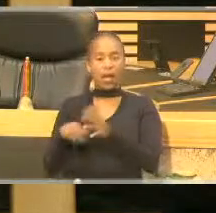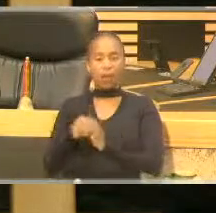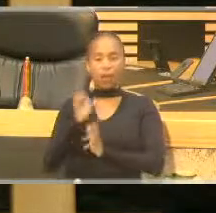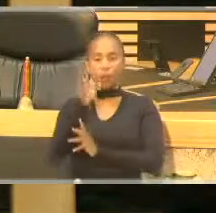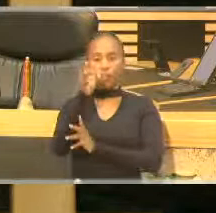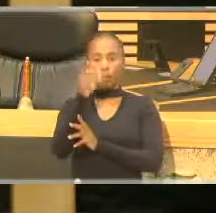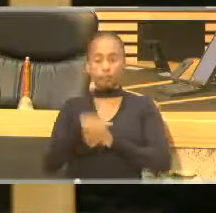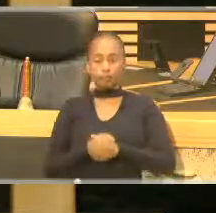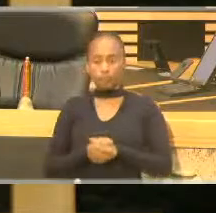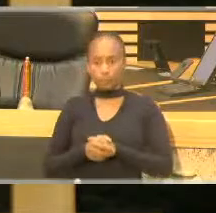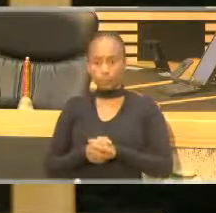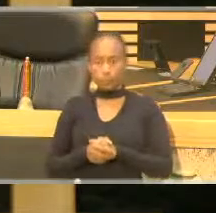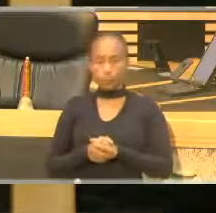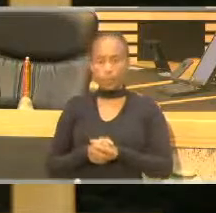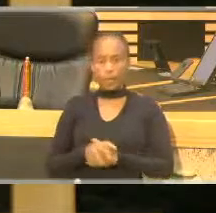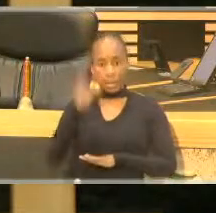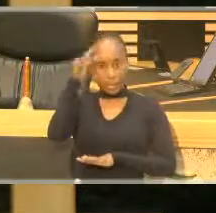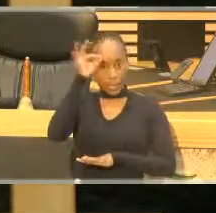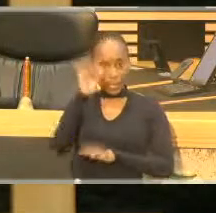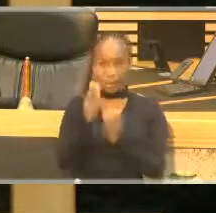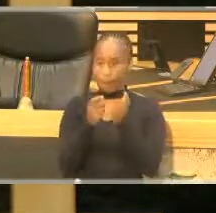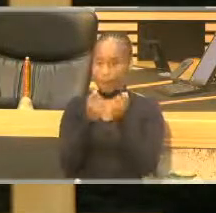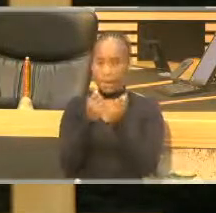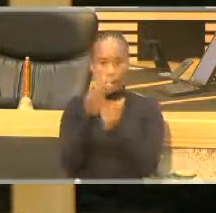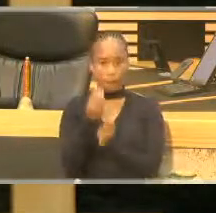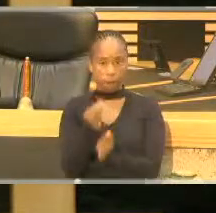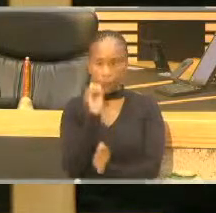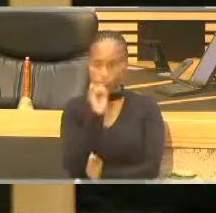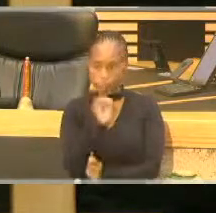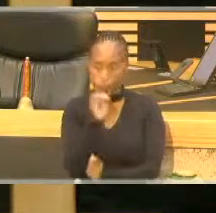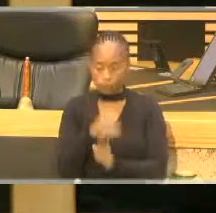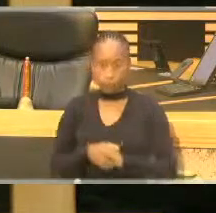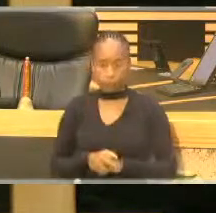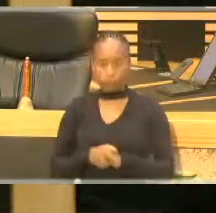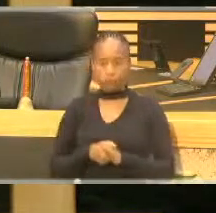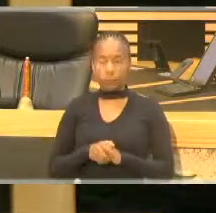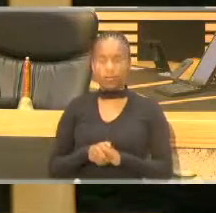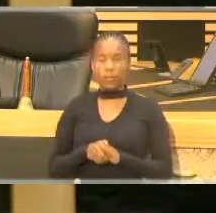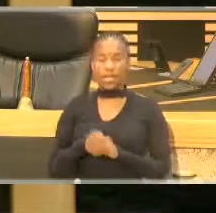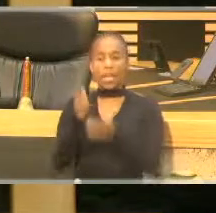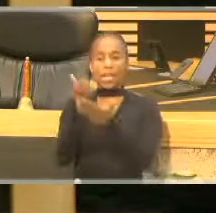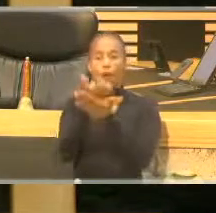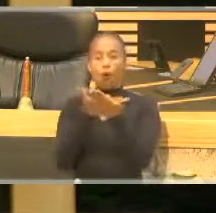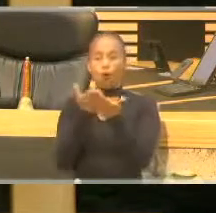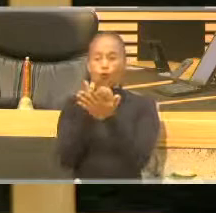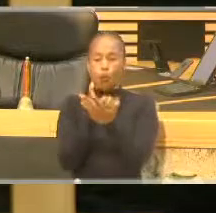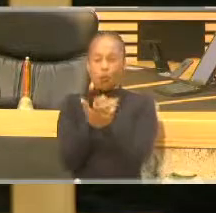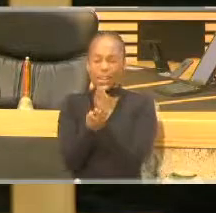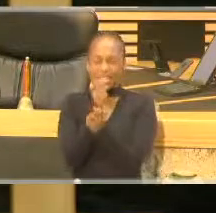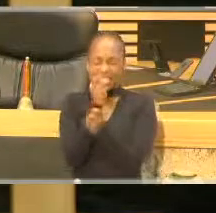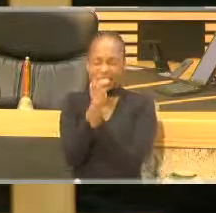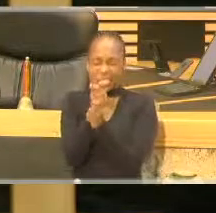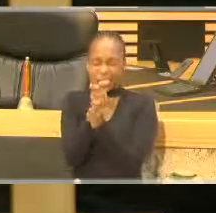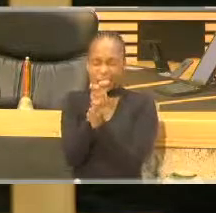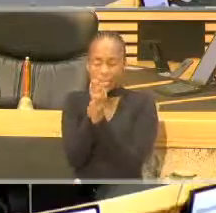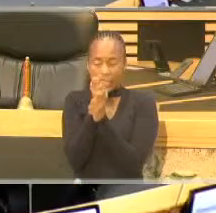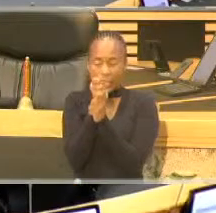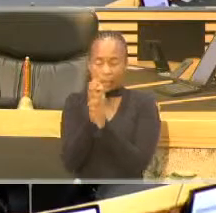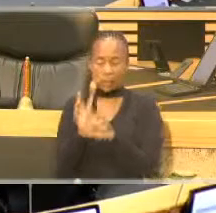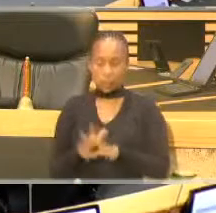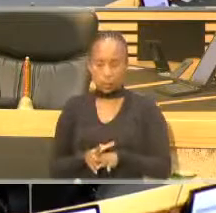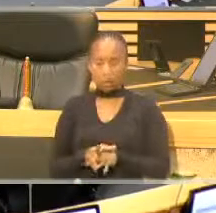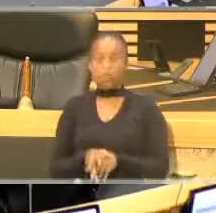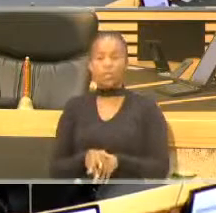The state has no money, the economy is constrained, and the rate of